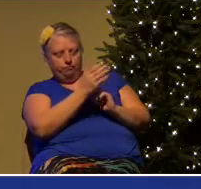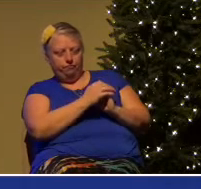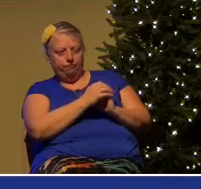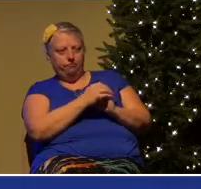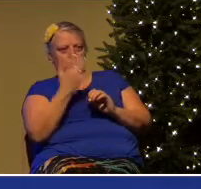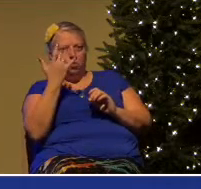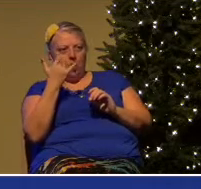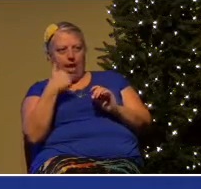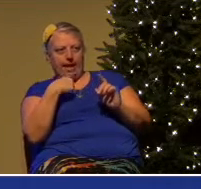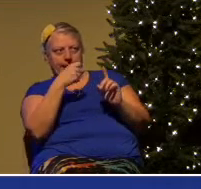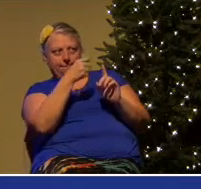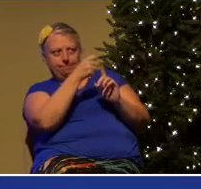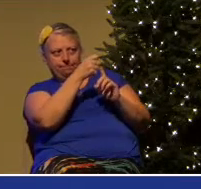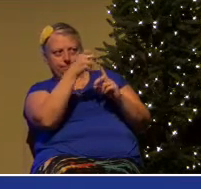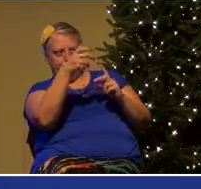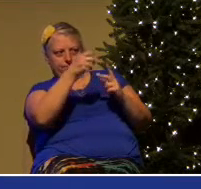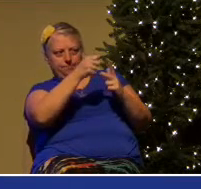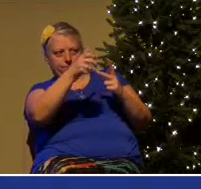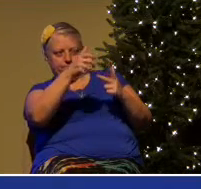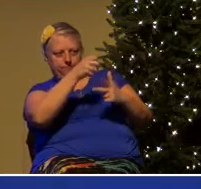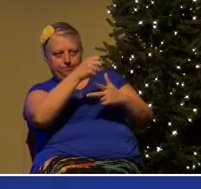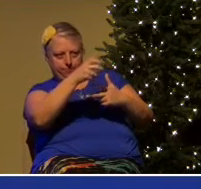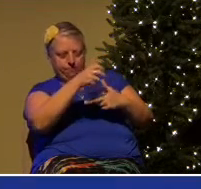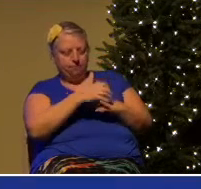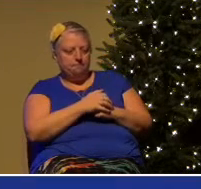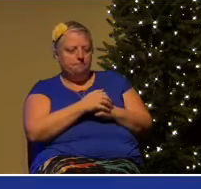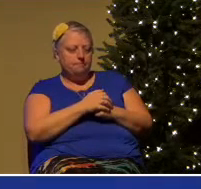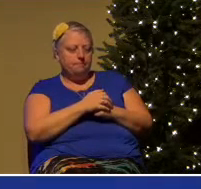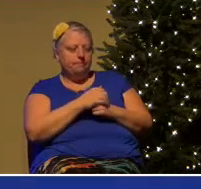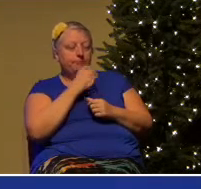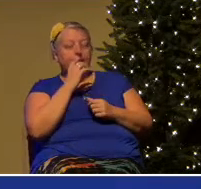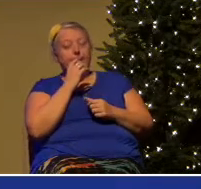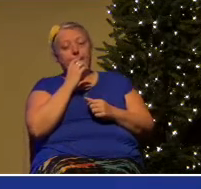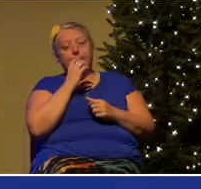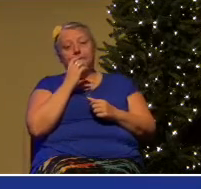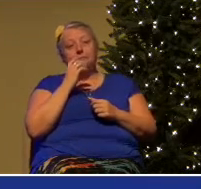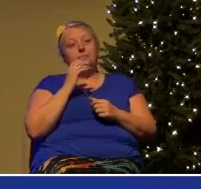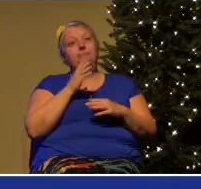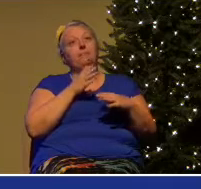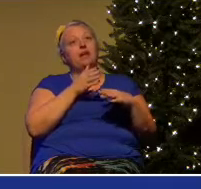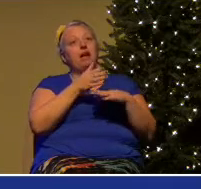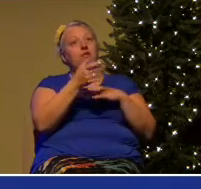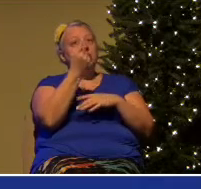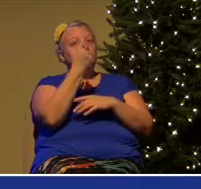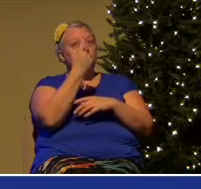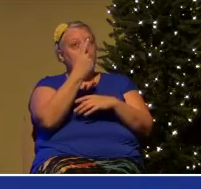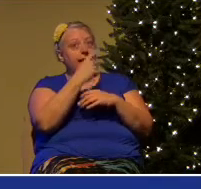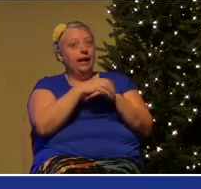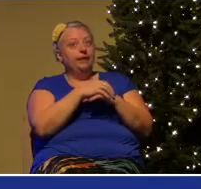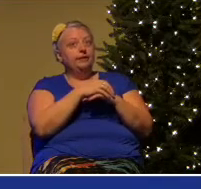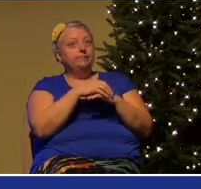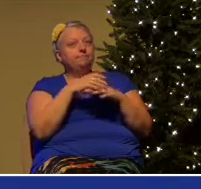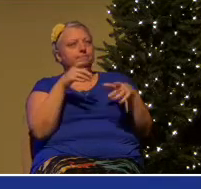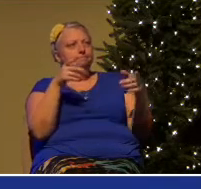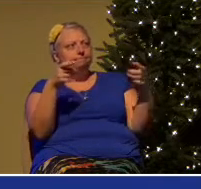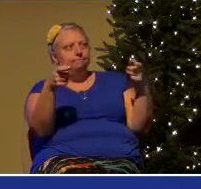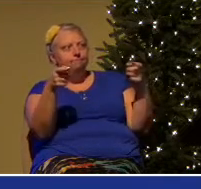bit. But then beyond that, we need to get to the next point. And that is that we need to